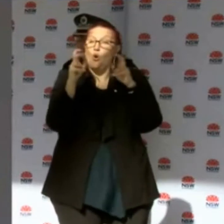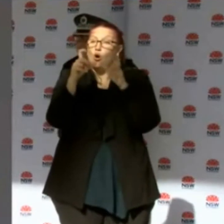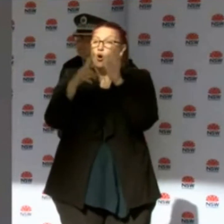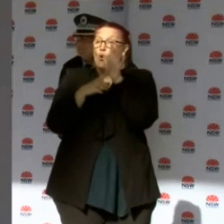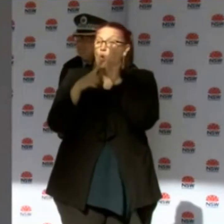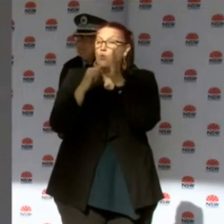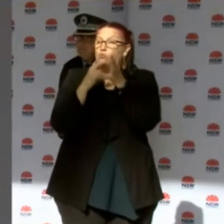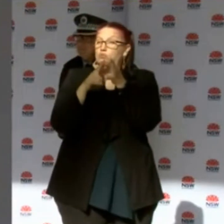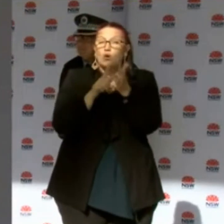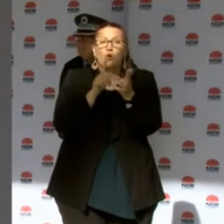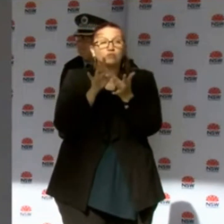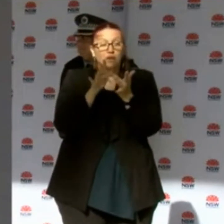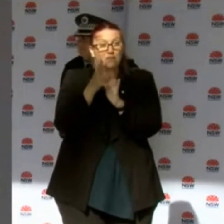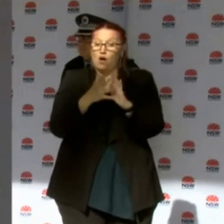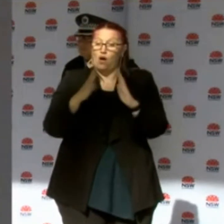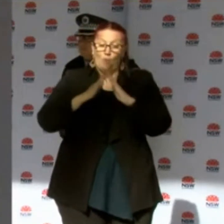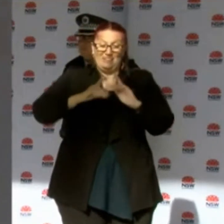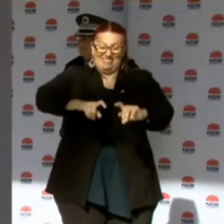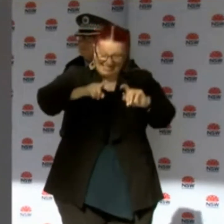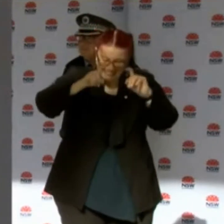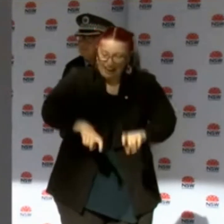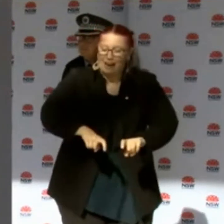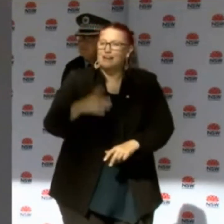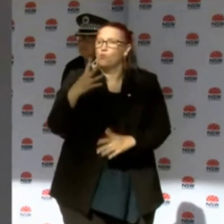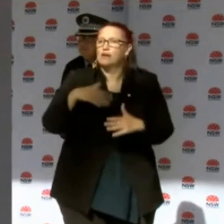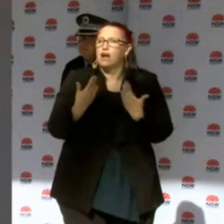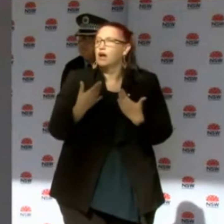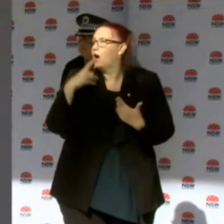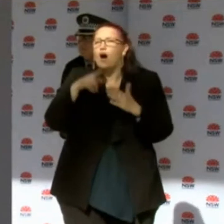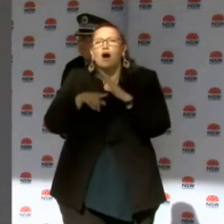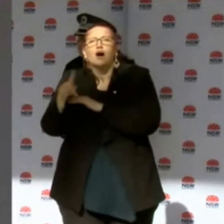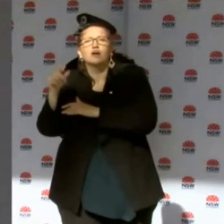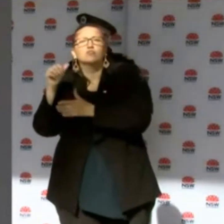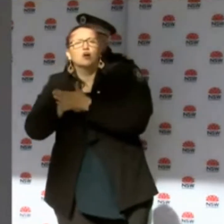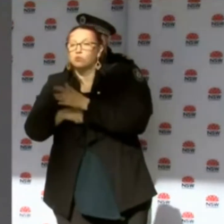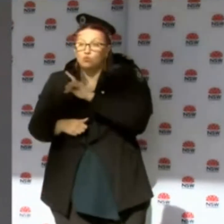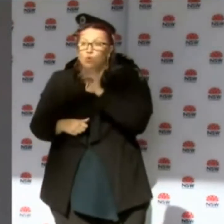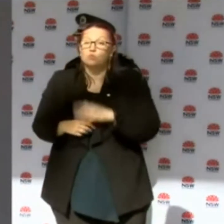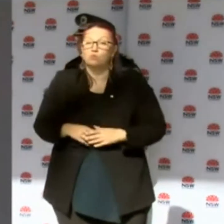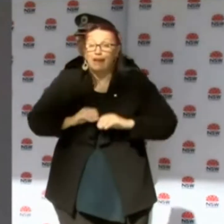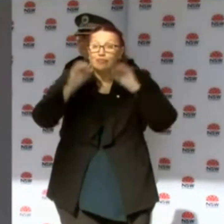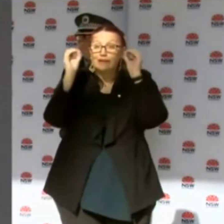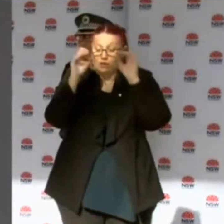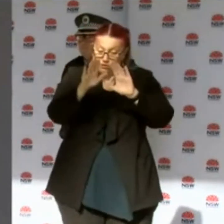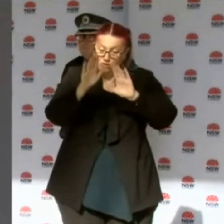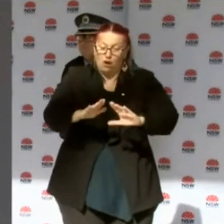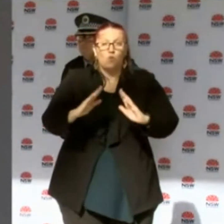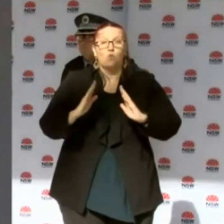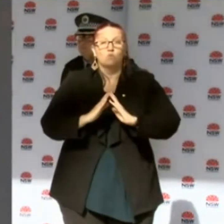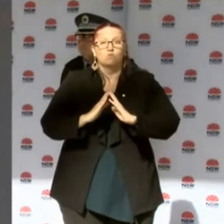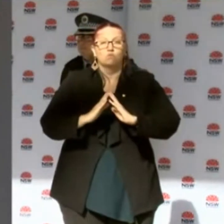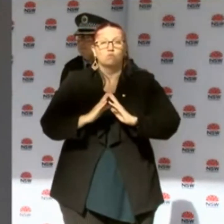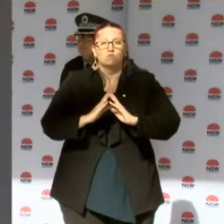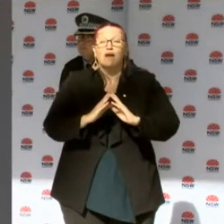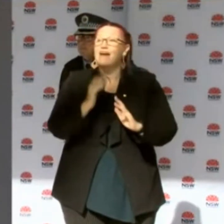monitoring the health advice. The health advice is updated on a daily basis. Venues, their status may change.